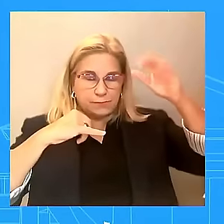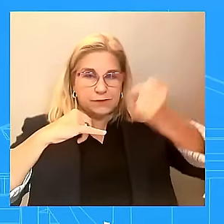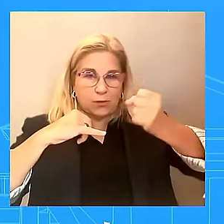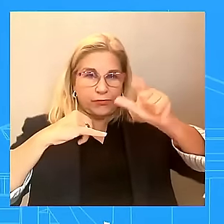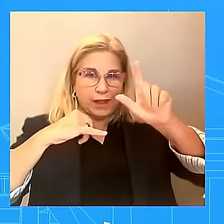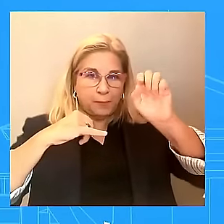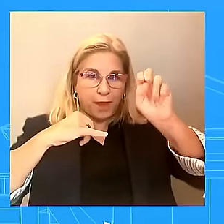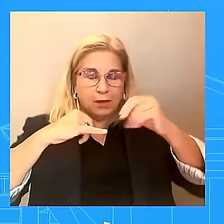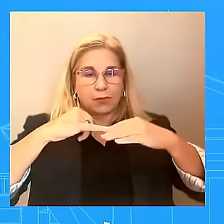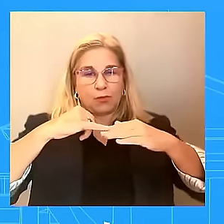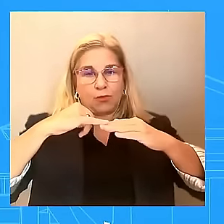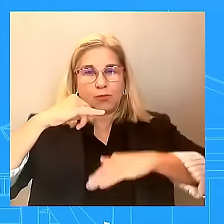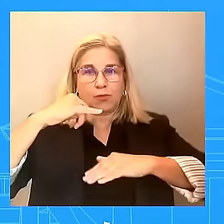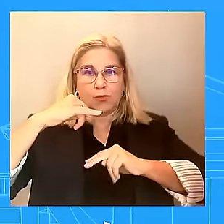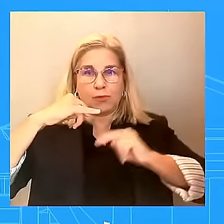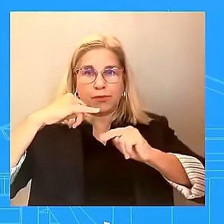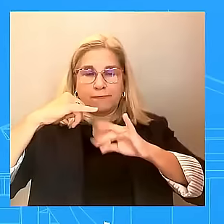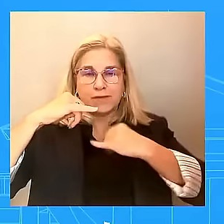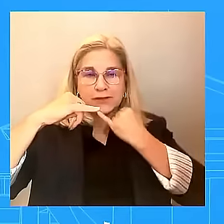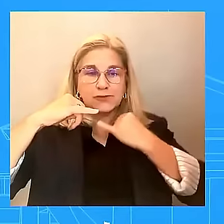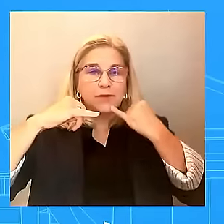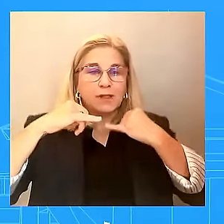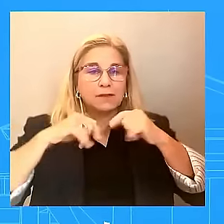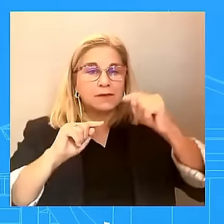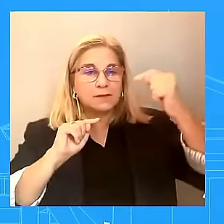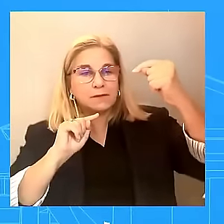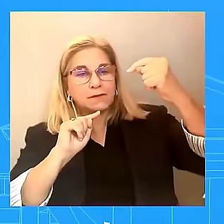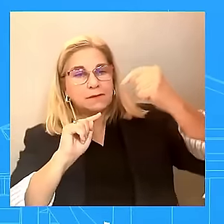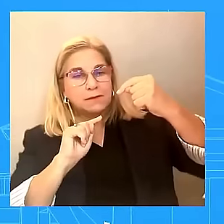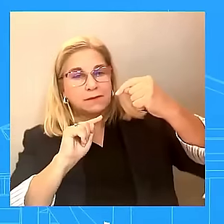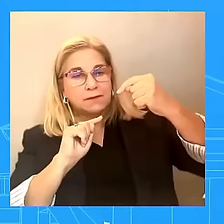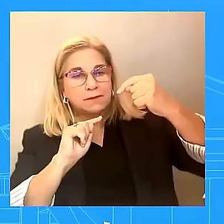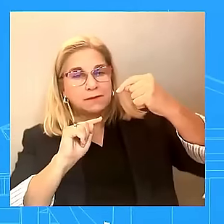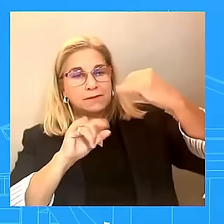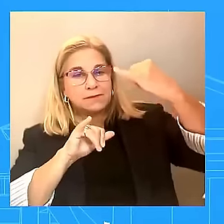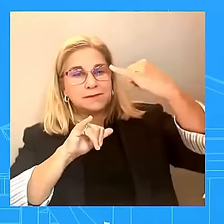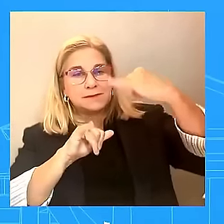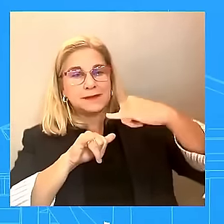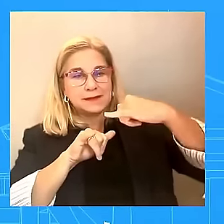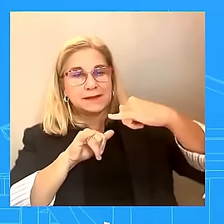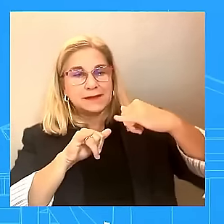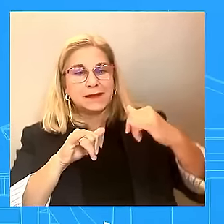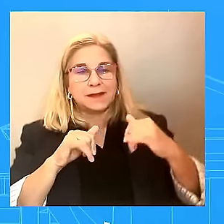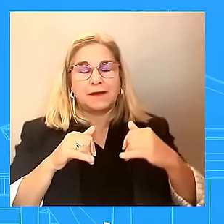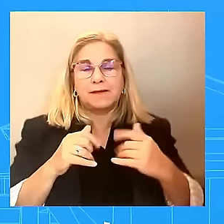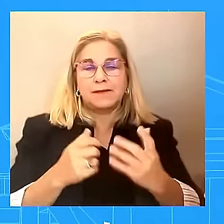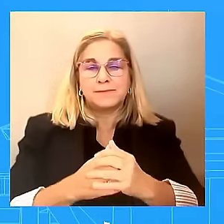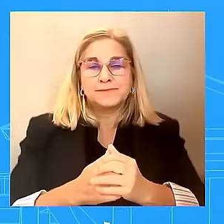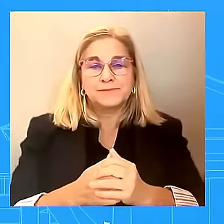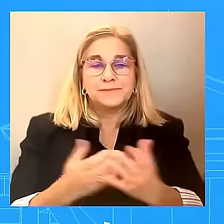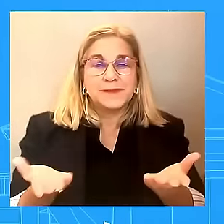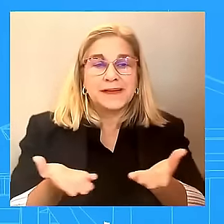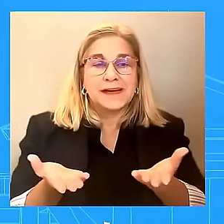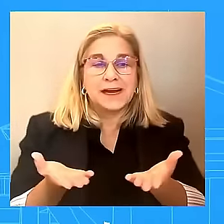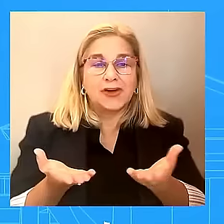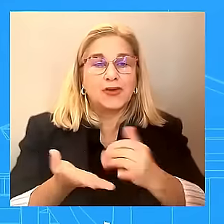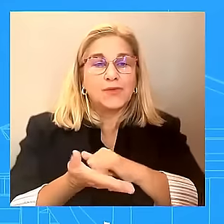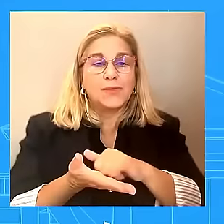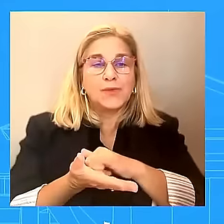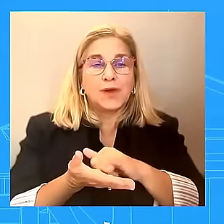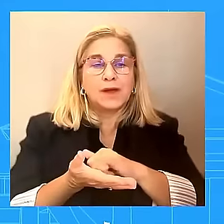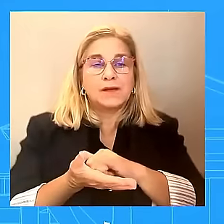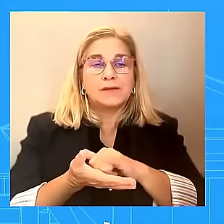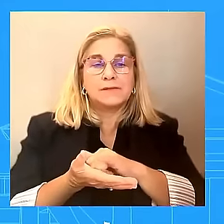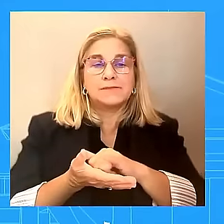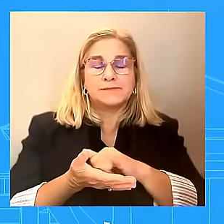There are now discussions ongoing today in New York. Our teams are continuing to have discussions. And so you'll probably